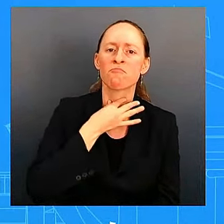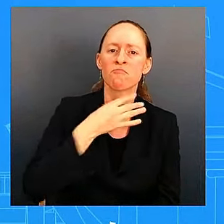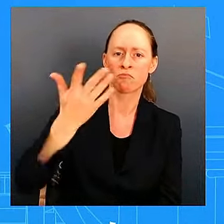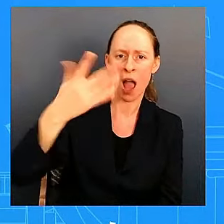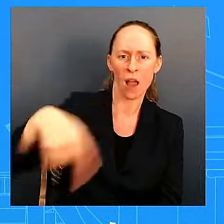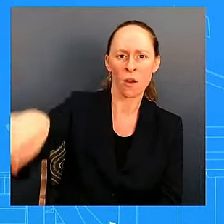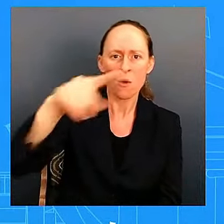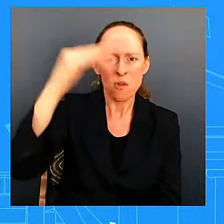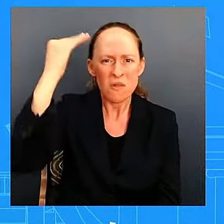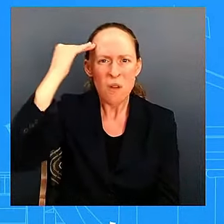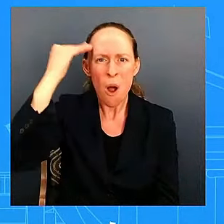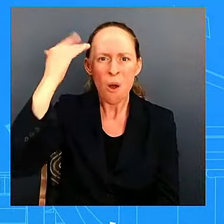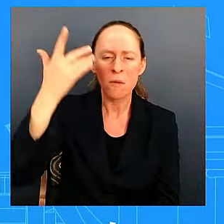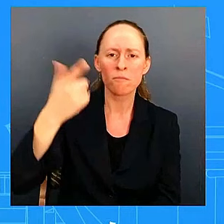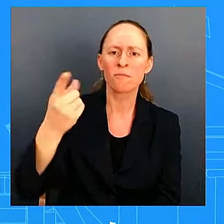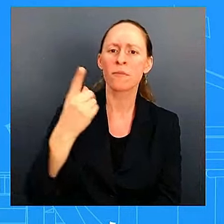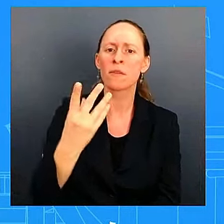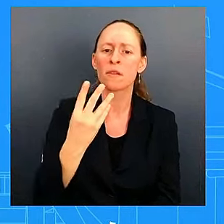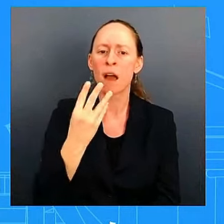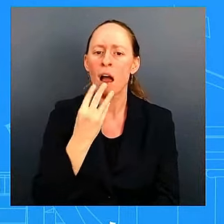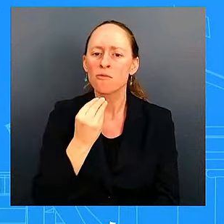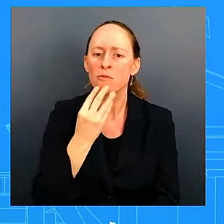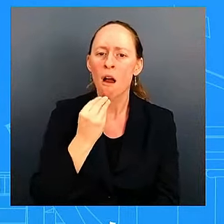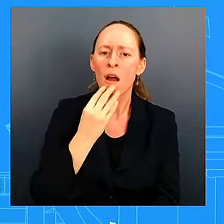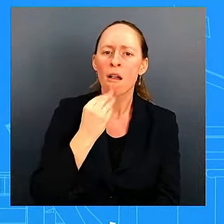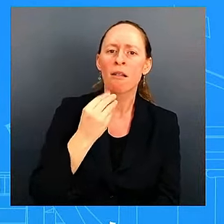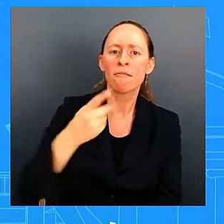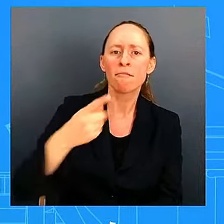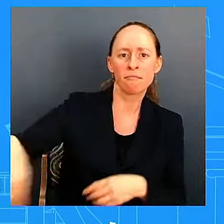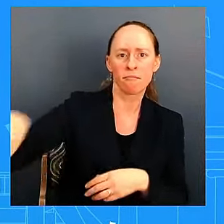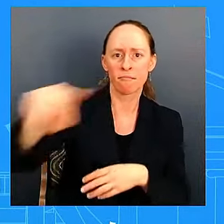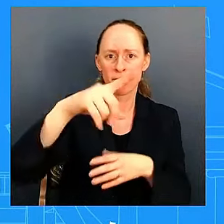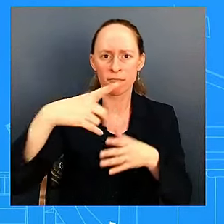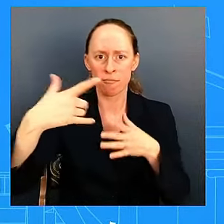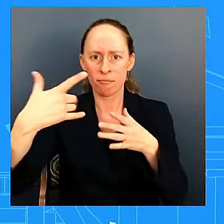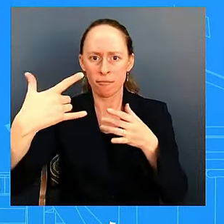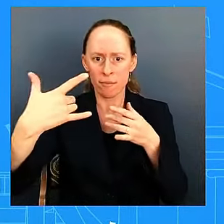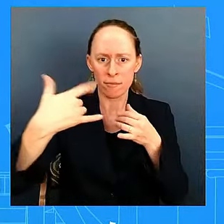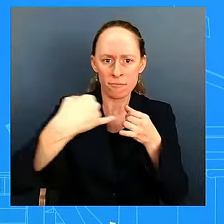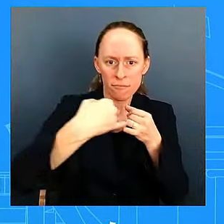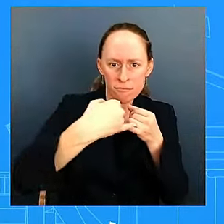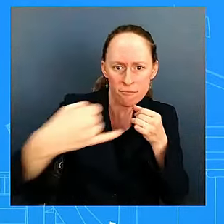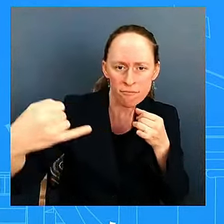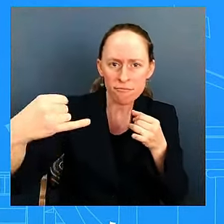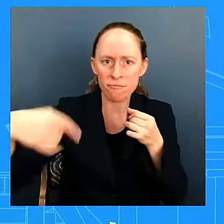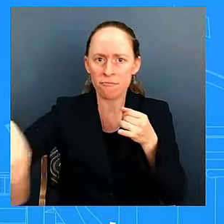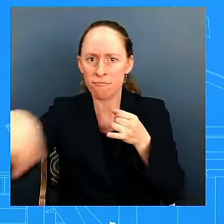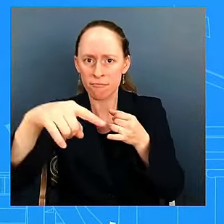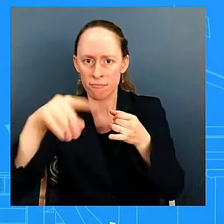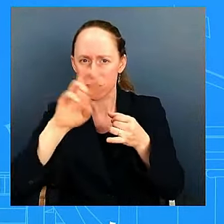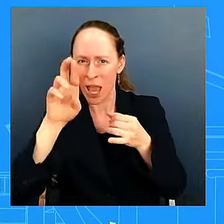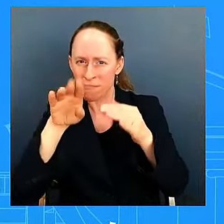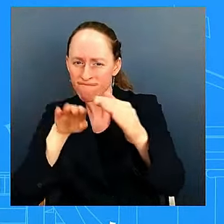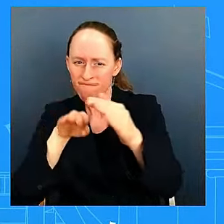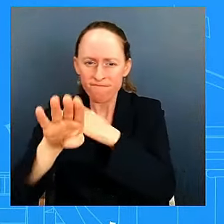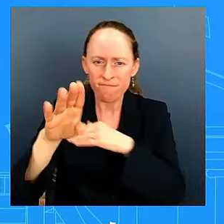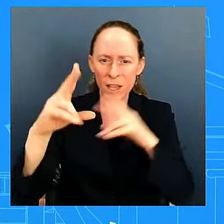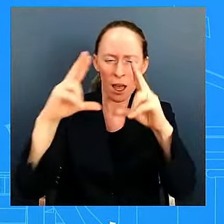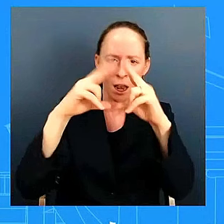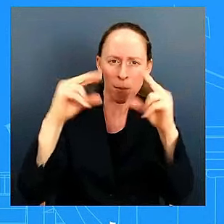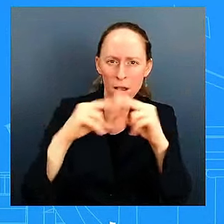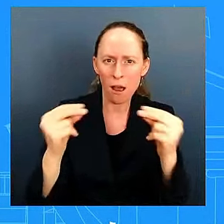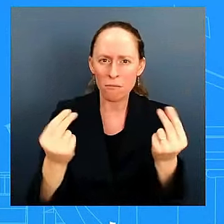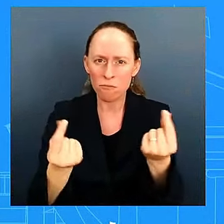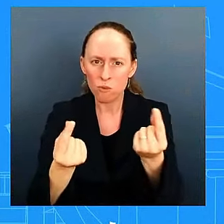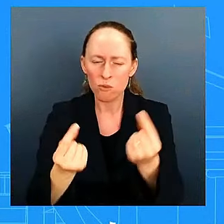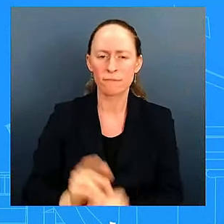plans to launch some sort of ground incursion into lebanon so look i'm not going to get into private diplomatic uh conversations uh